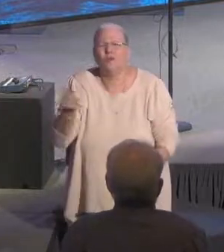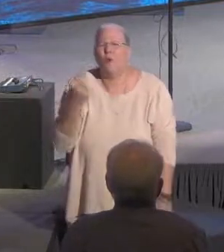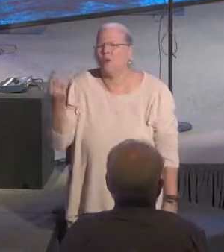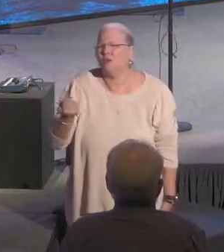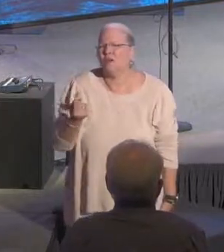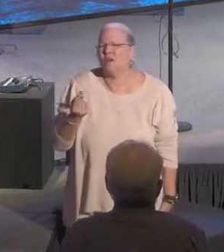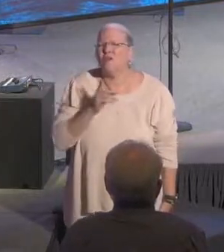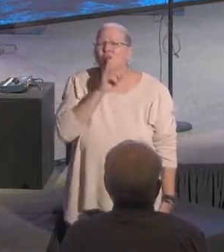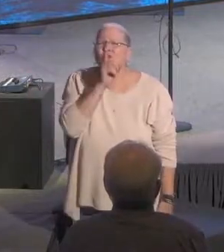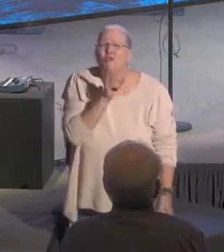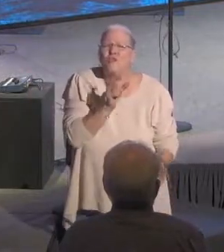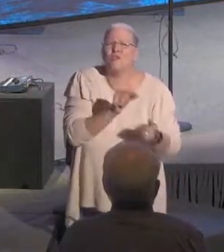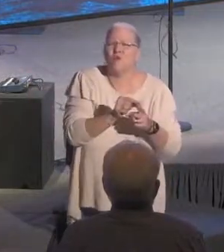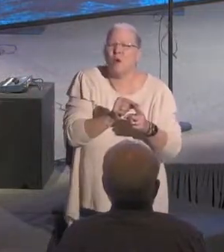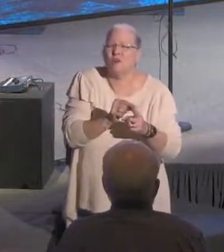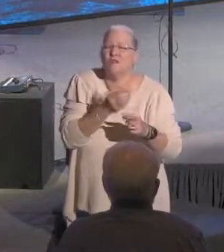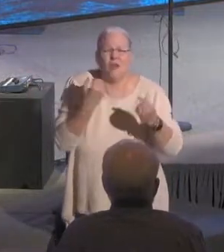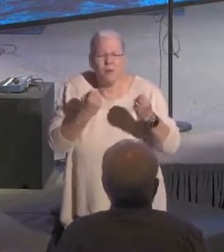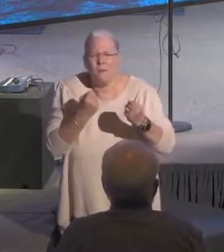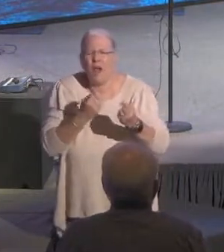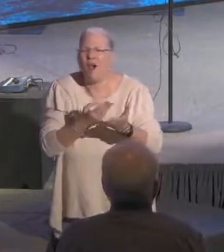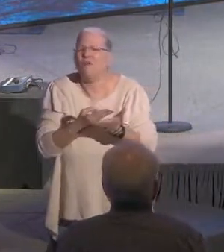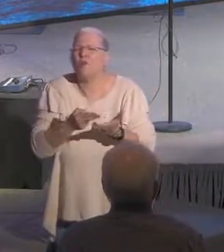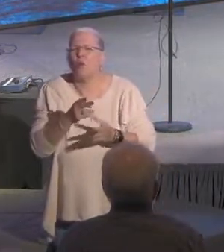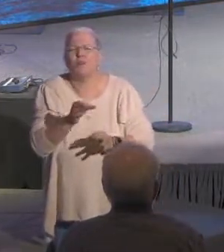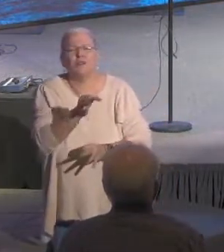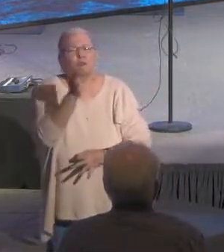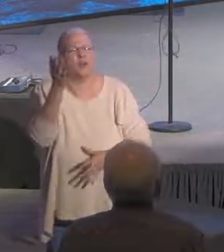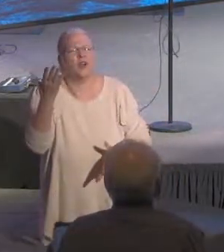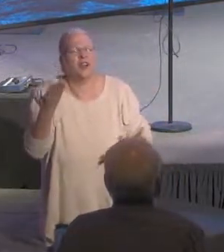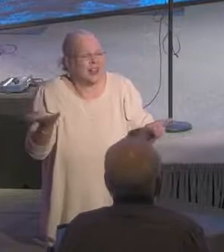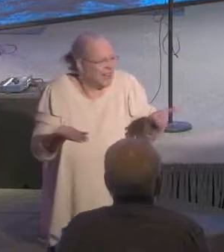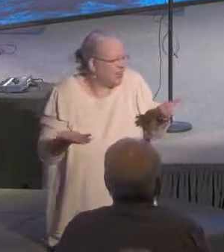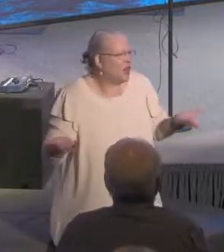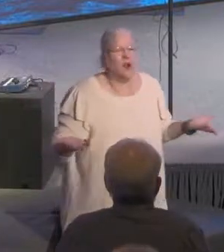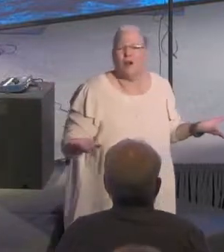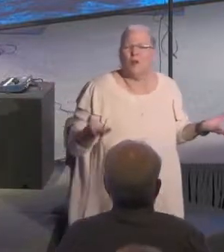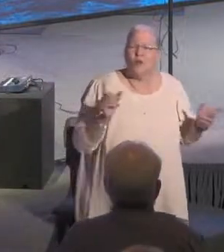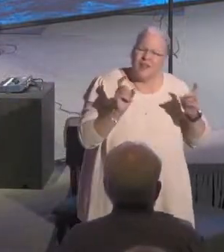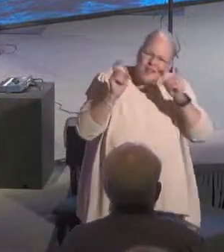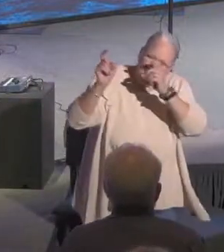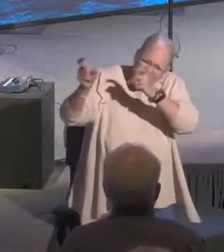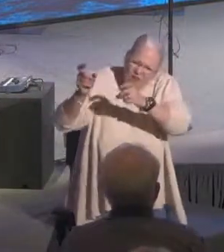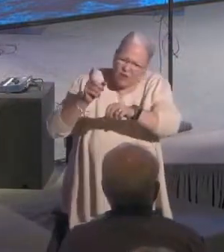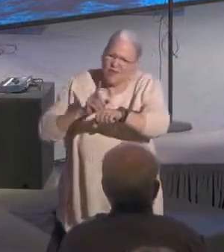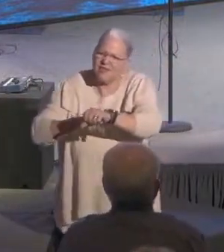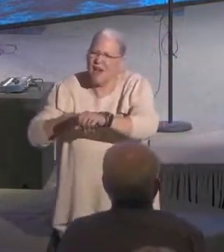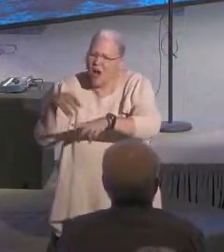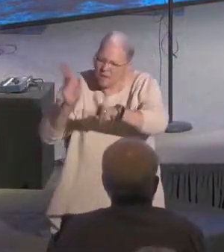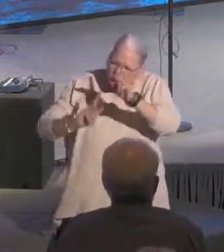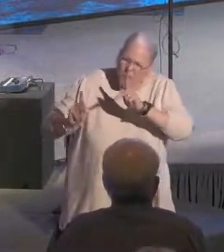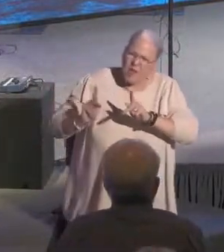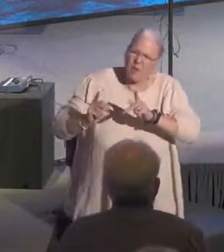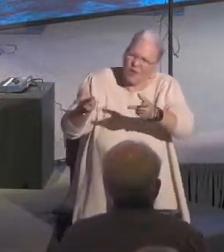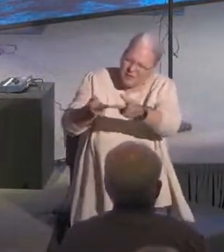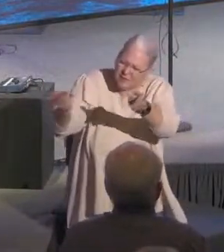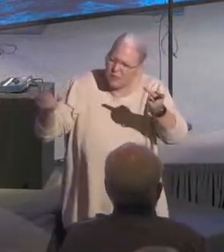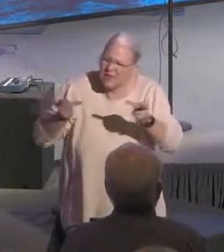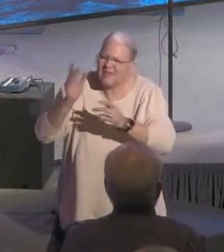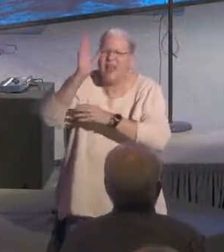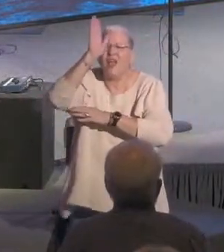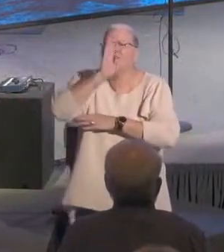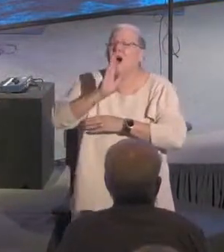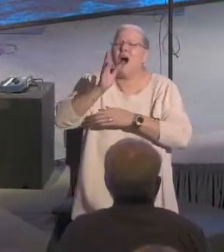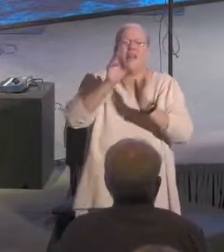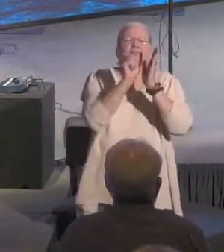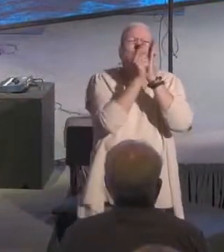the truth of your word and the power of you, the Holy Spirit. In this place today, we dedicate this time, this people, this place. God, these